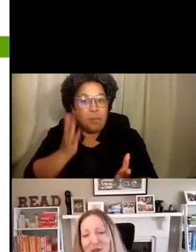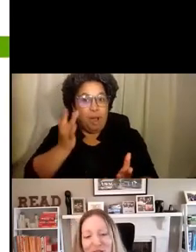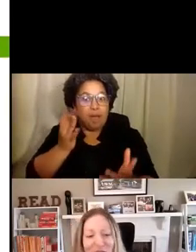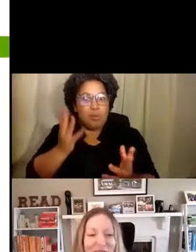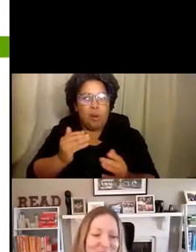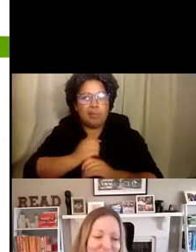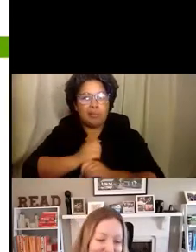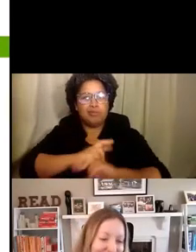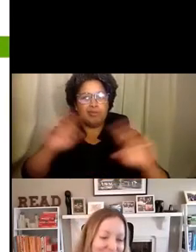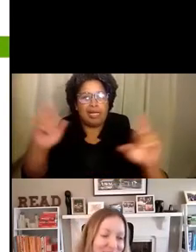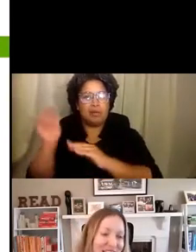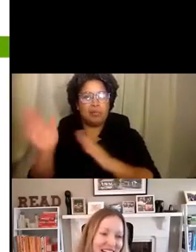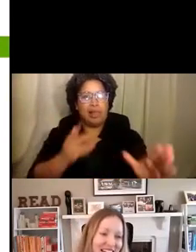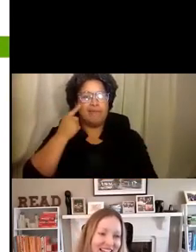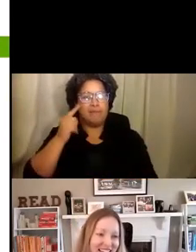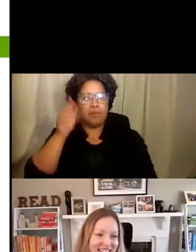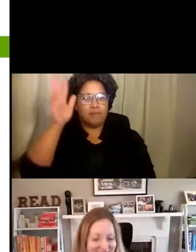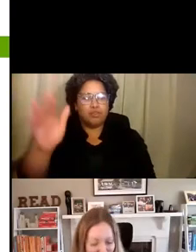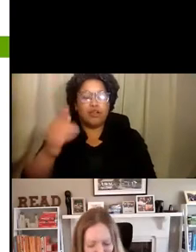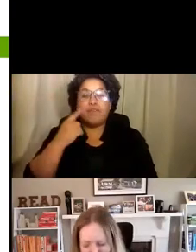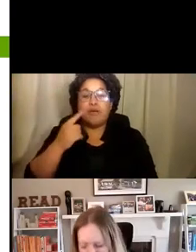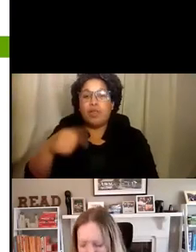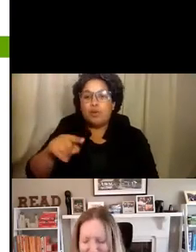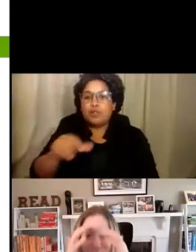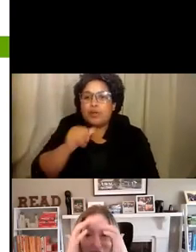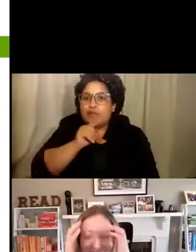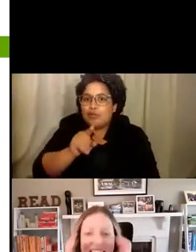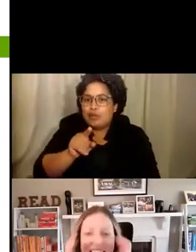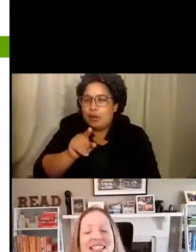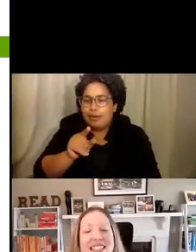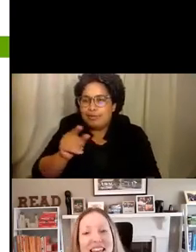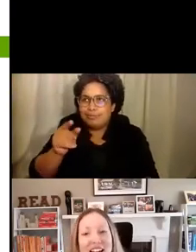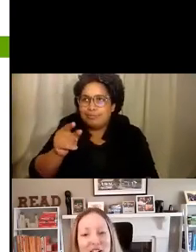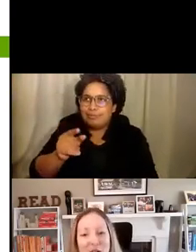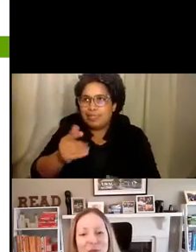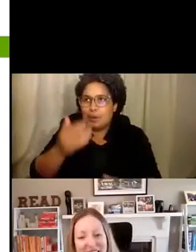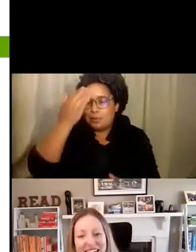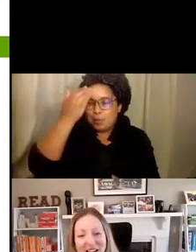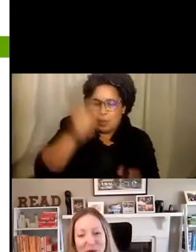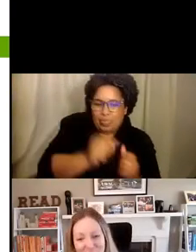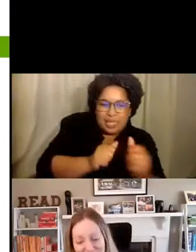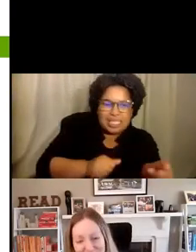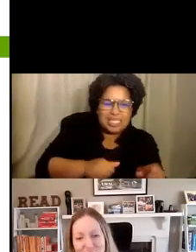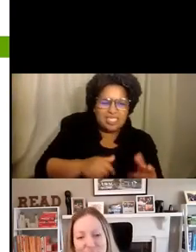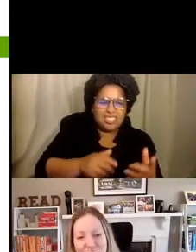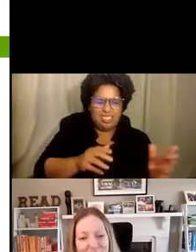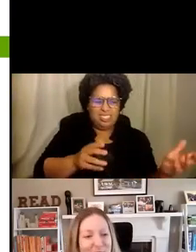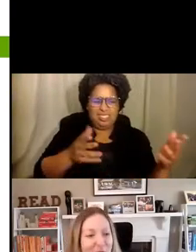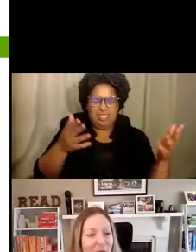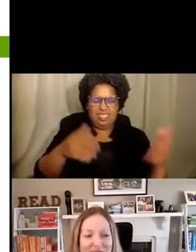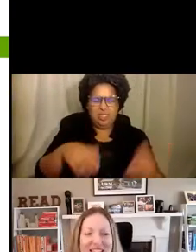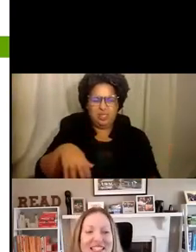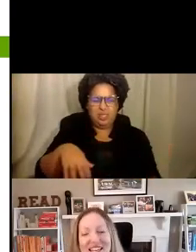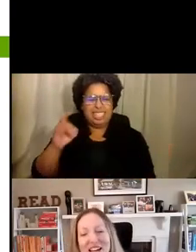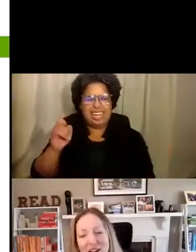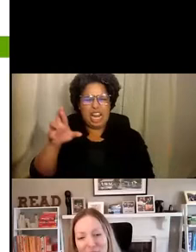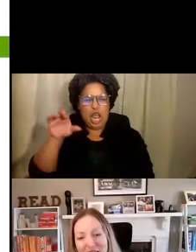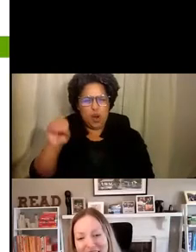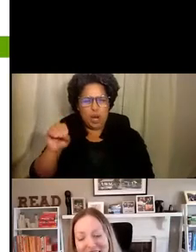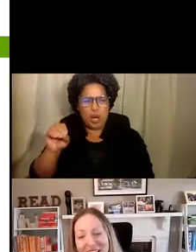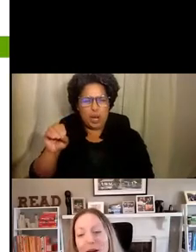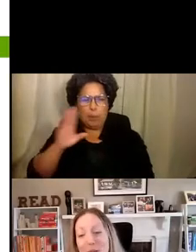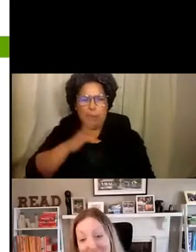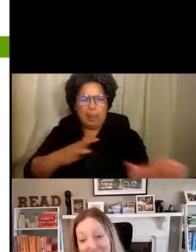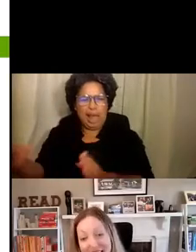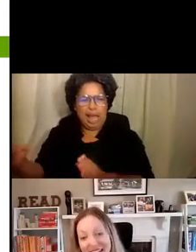you that aren't familiar, I do want to take a minute and say, well, gosh, what is this scenario planning work that you're talking about? What does scenario